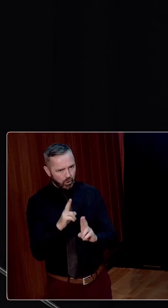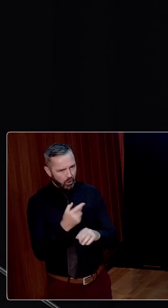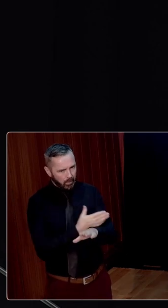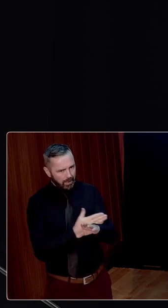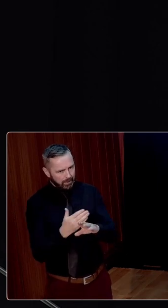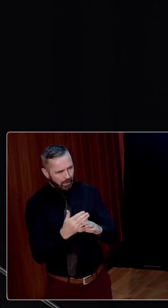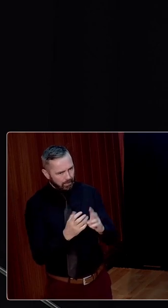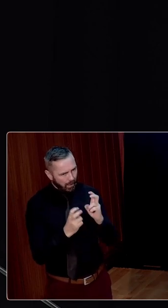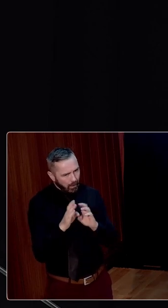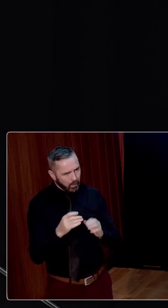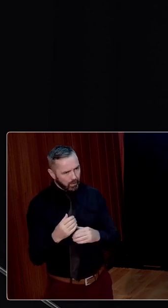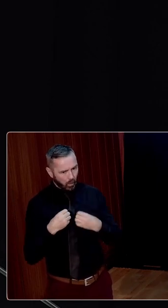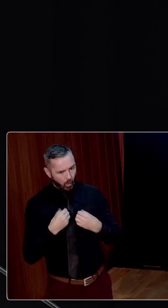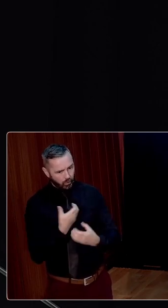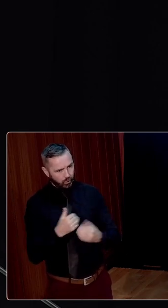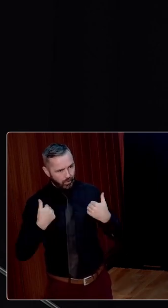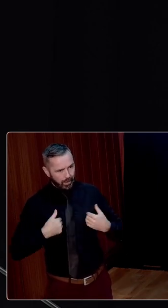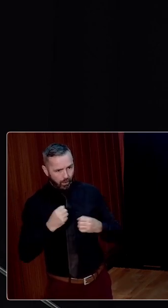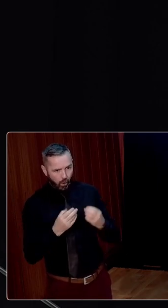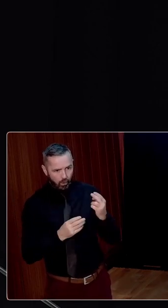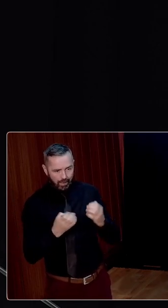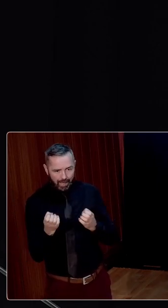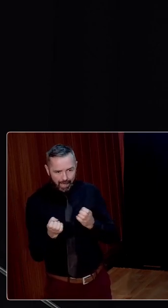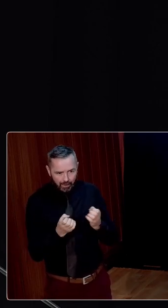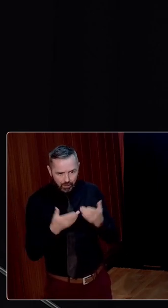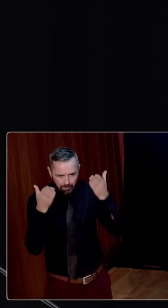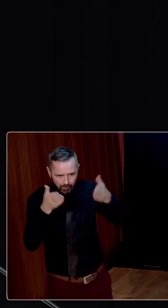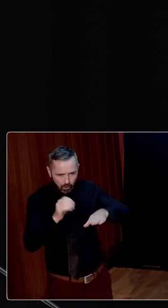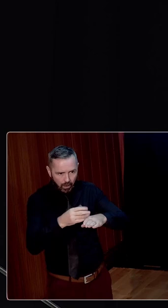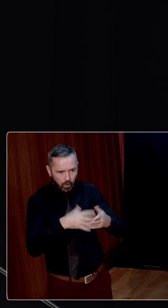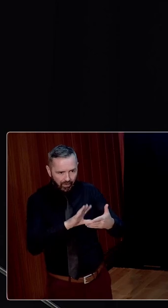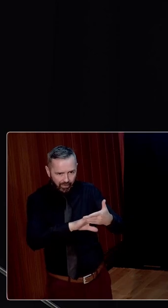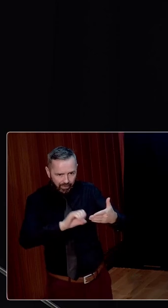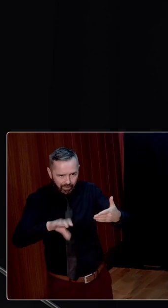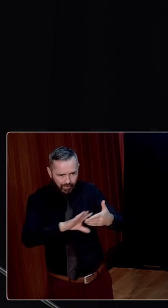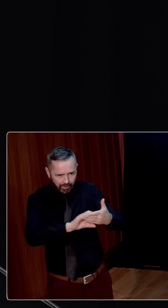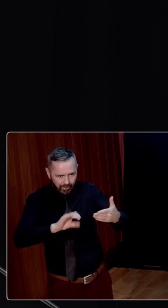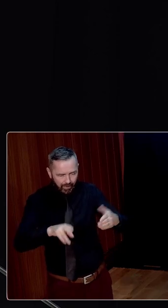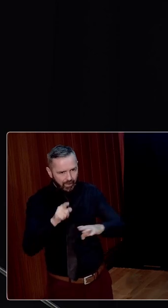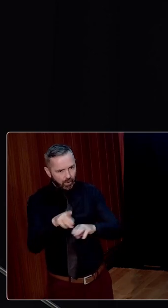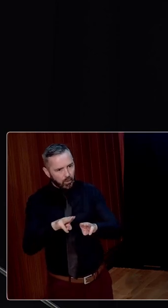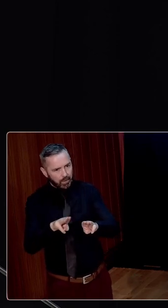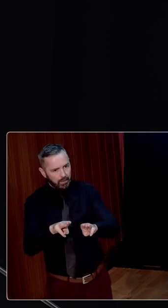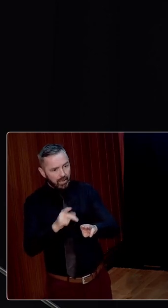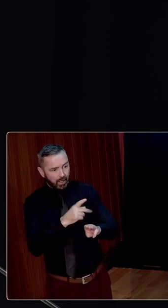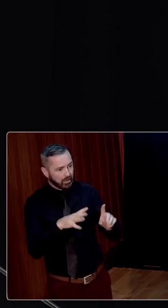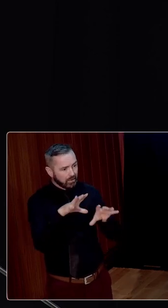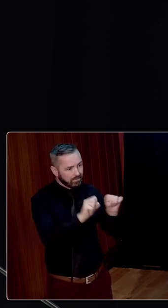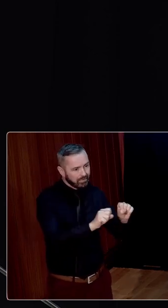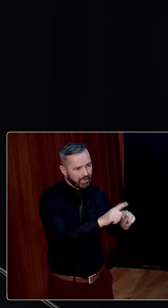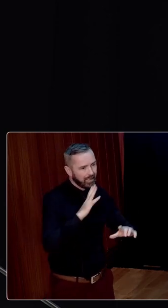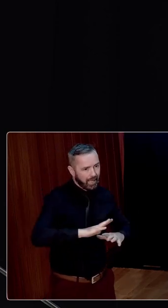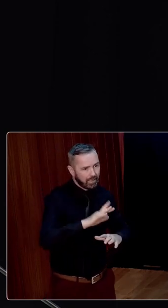fellow countrymen. And all our energies must be directed towards the clearing out of not the occupiers or that piece of land,